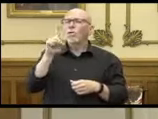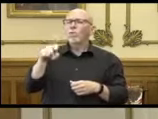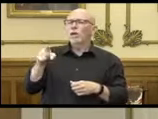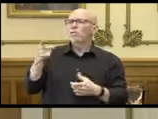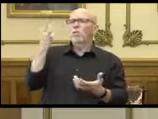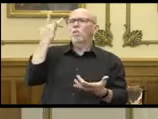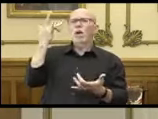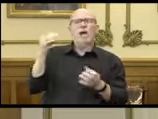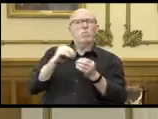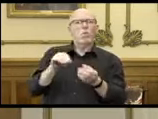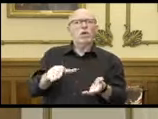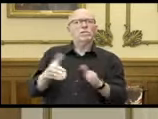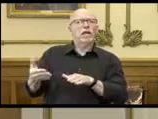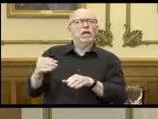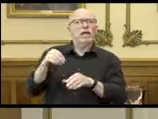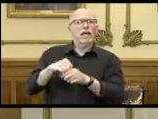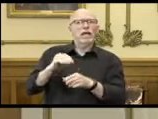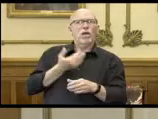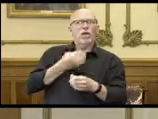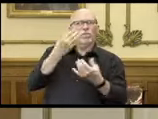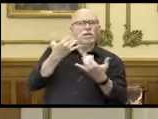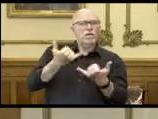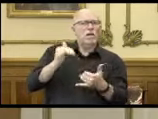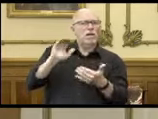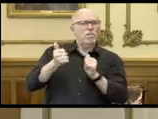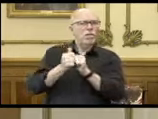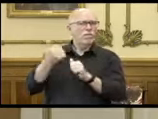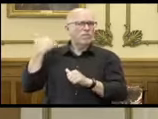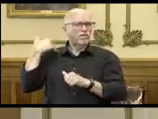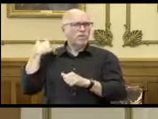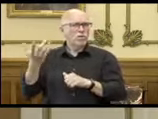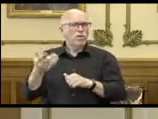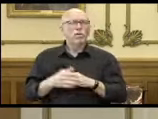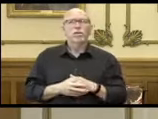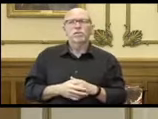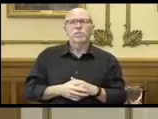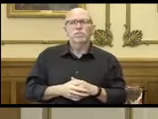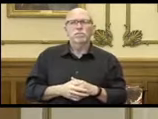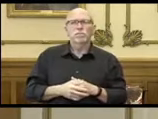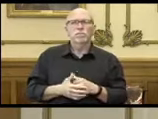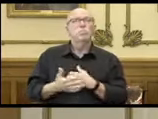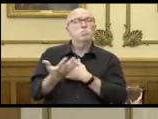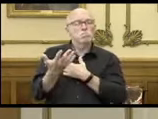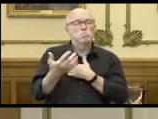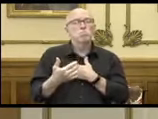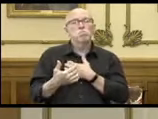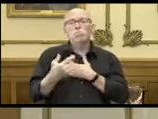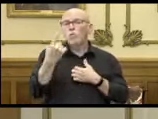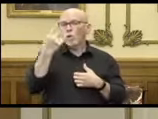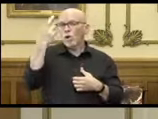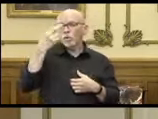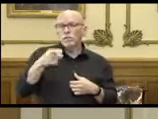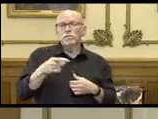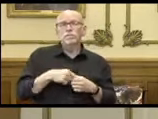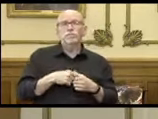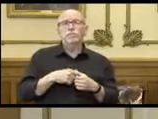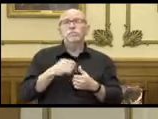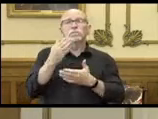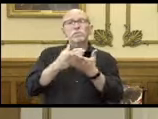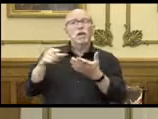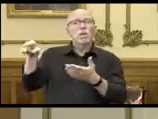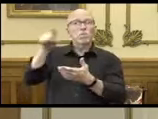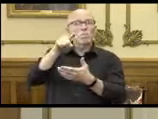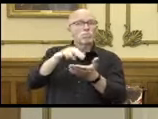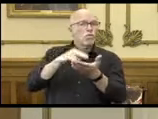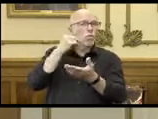why there's more deaths in the preliminary data file than we've previously reported on our dashboard. For one thing facilities reporting